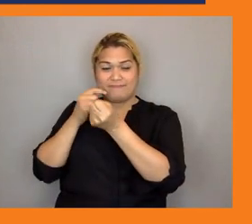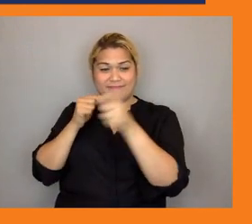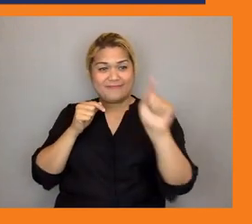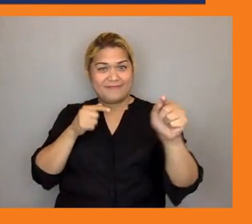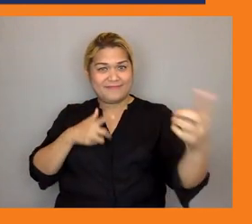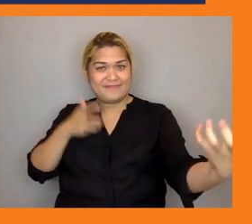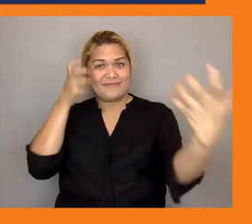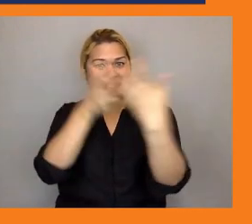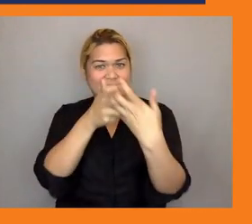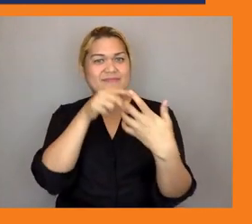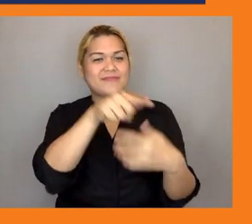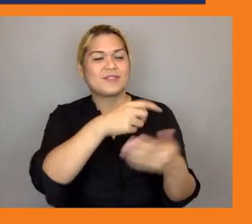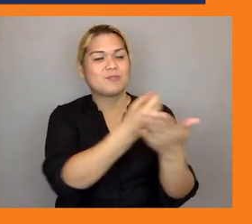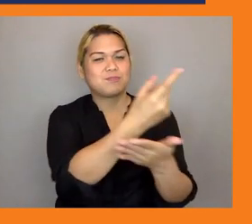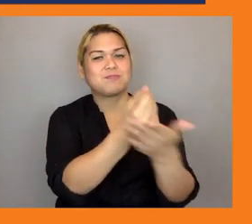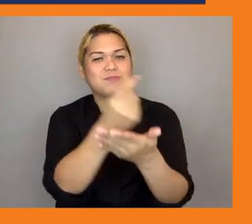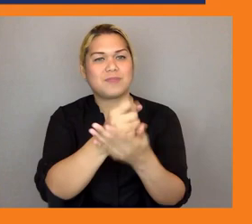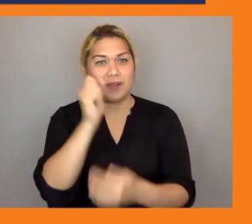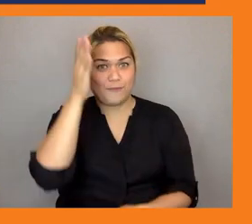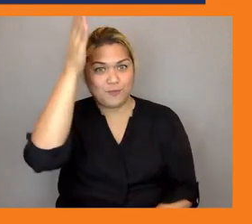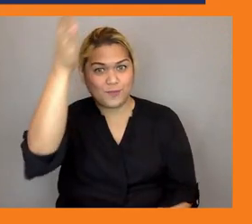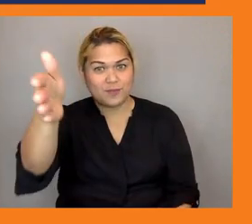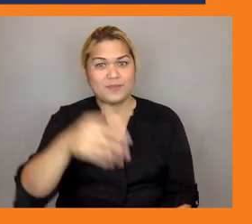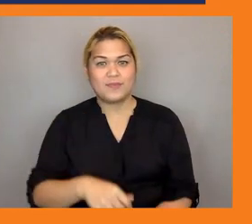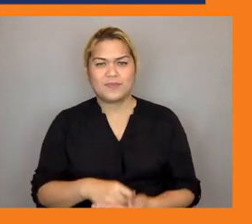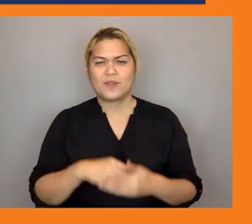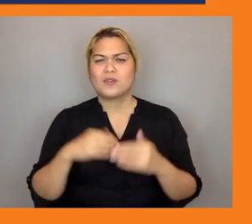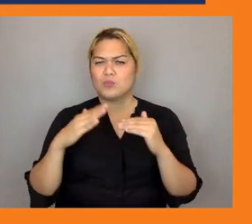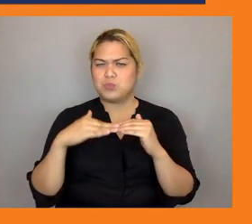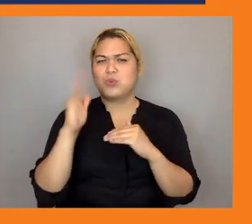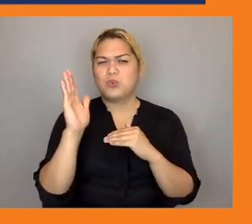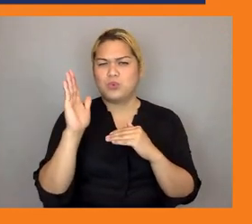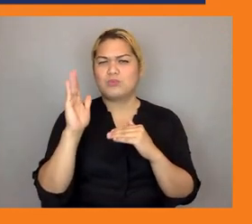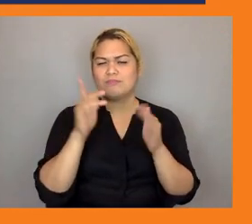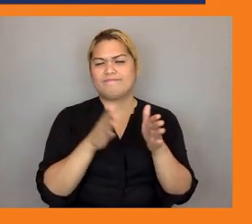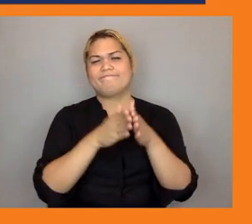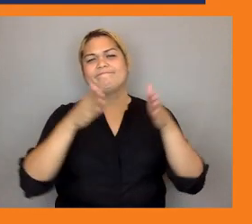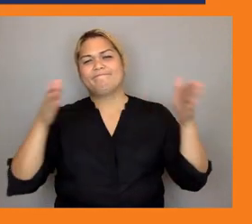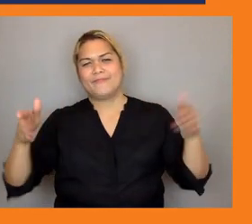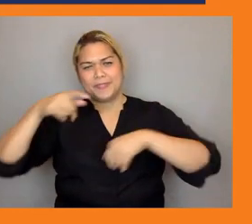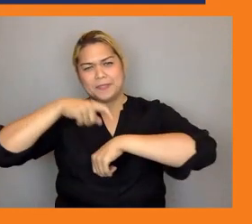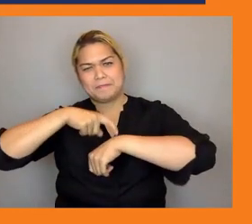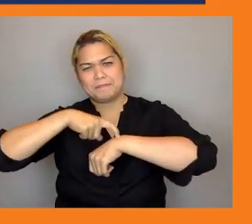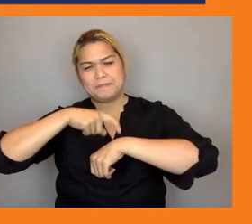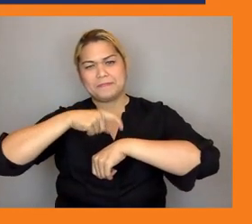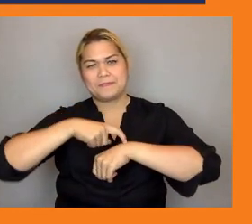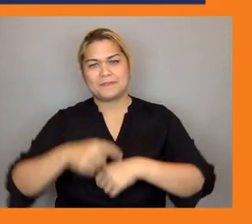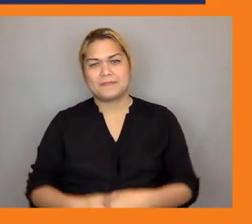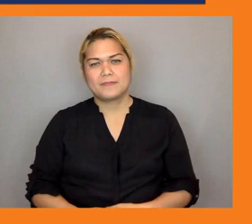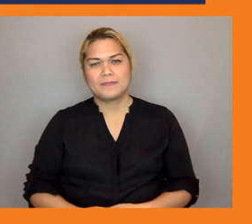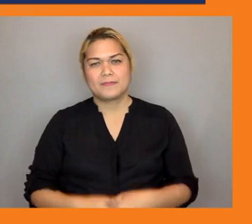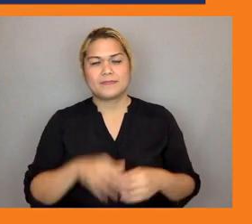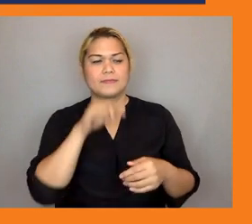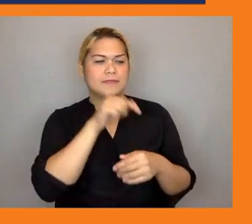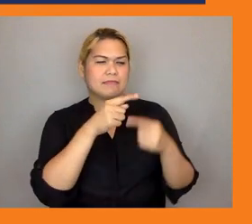processes of the longer term structural changes that need to happen and more transformational changes are undertaken at the